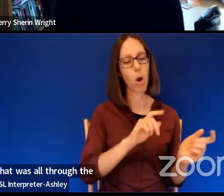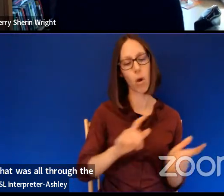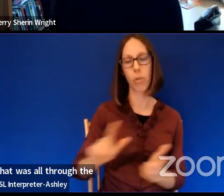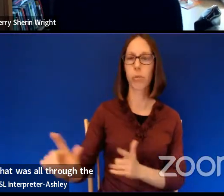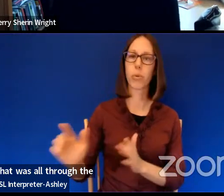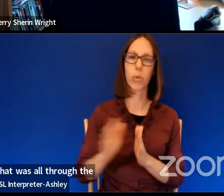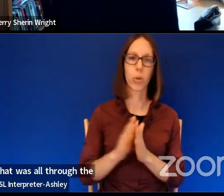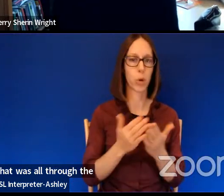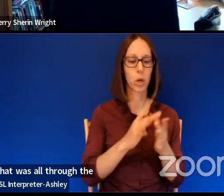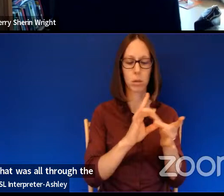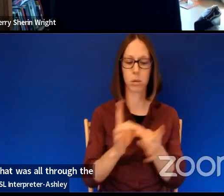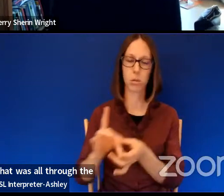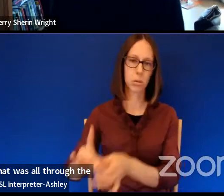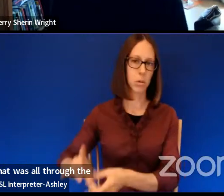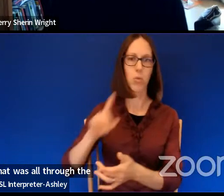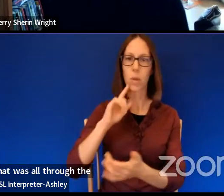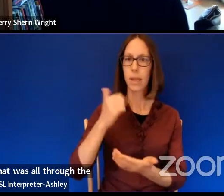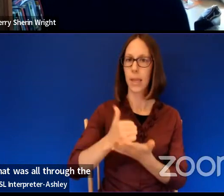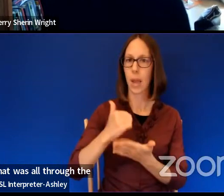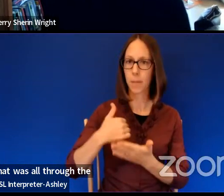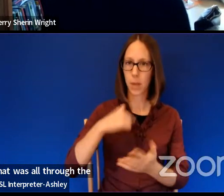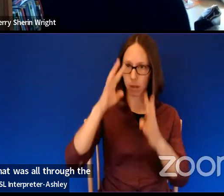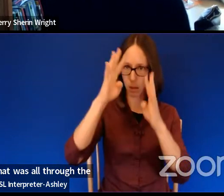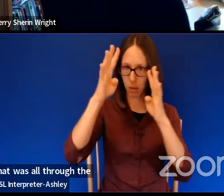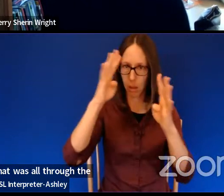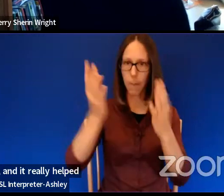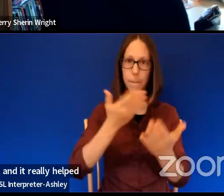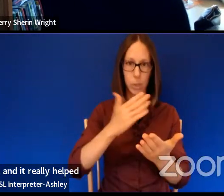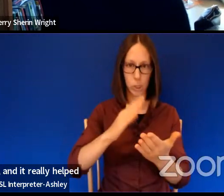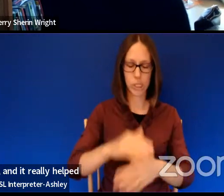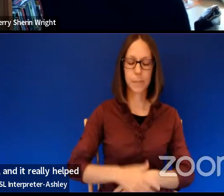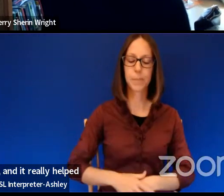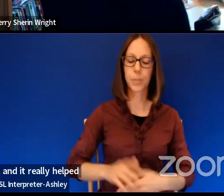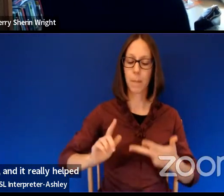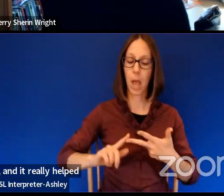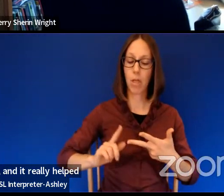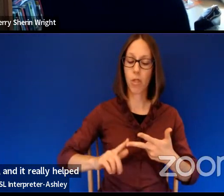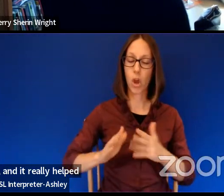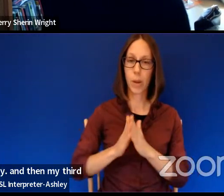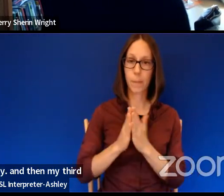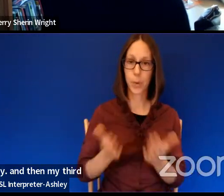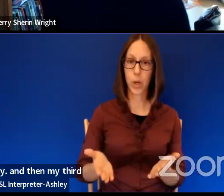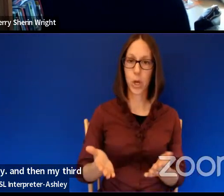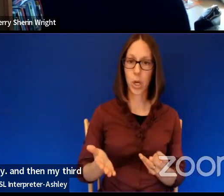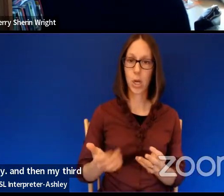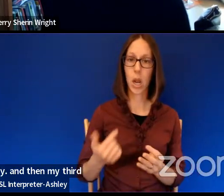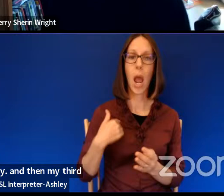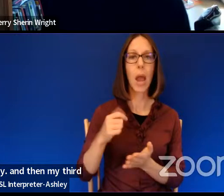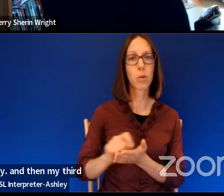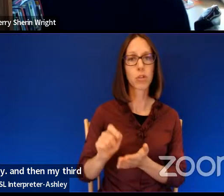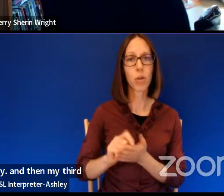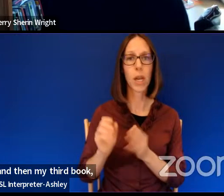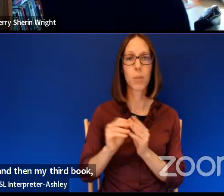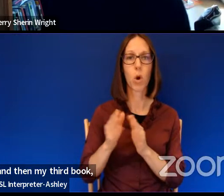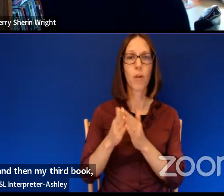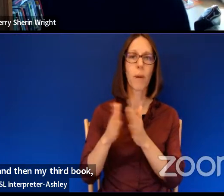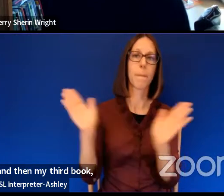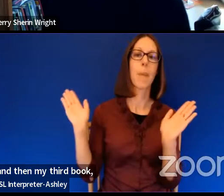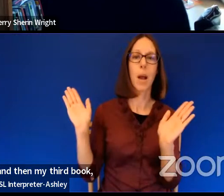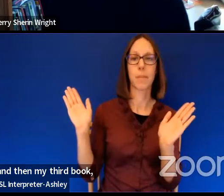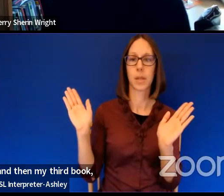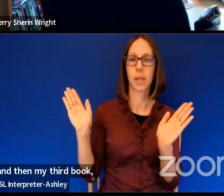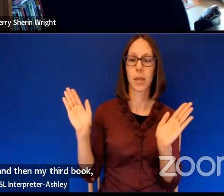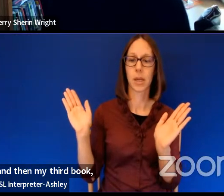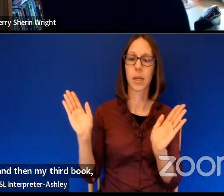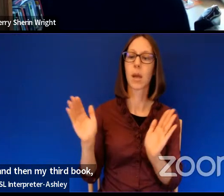And it really helped me to think of it musically. And then my third book, uh, which again, I was writing this kind of public Basquiat book, which was about